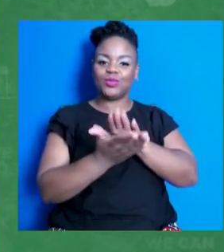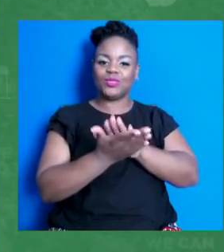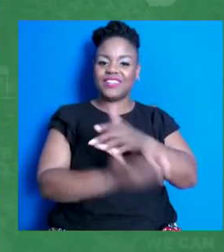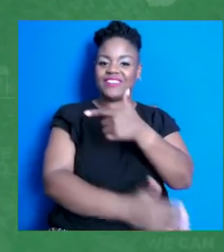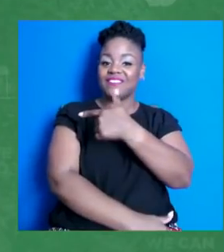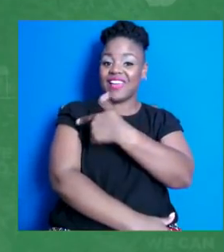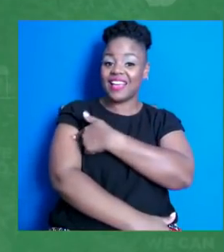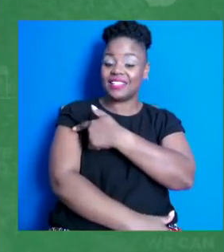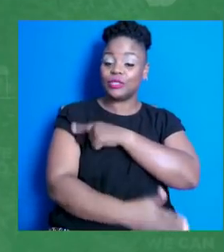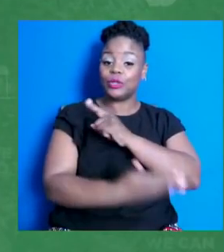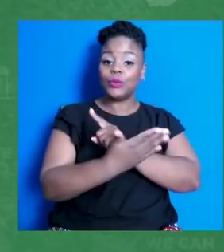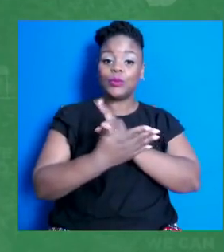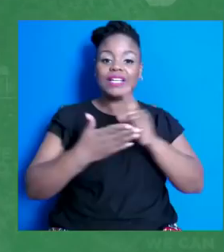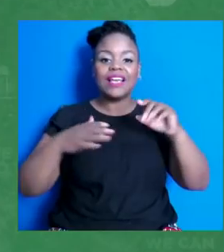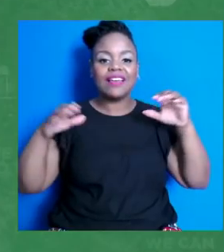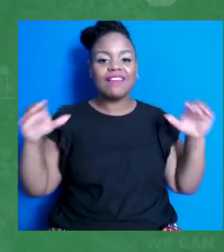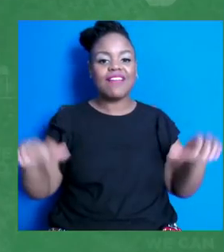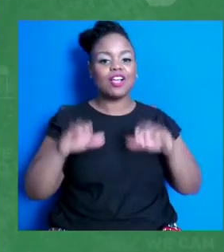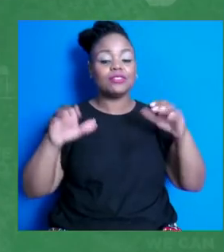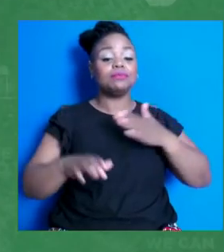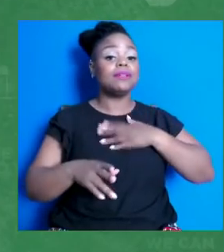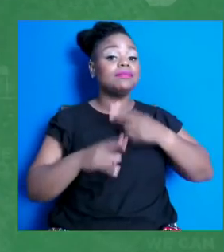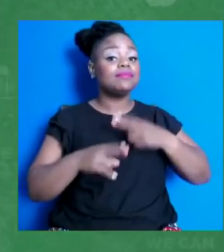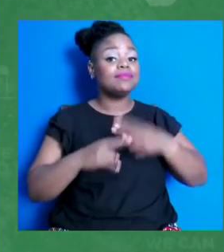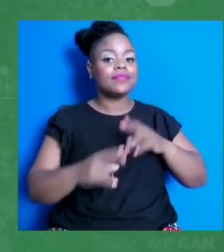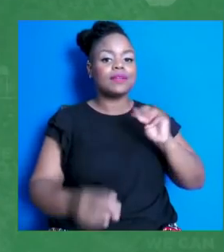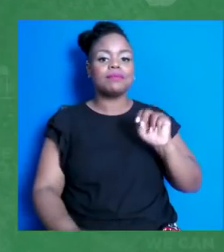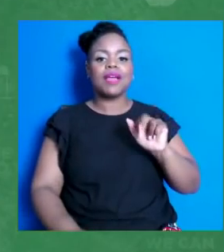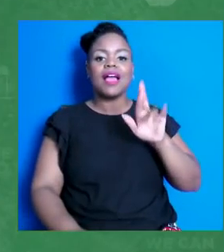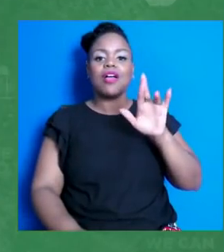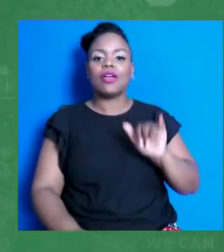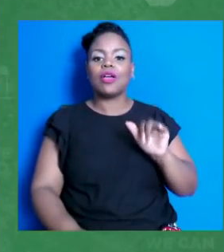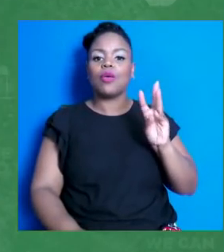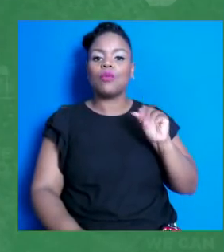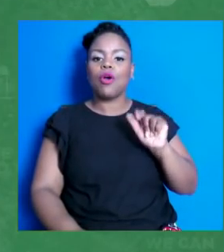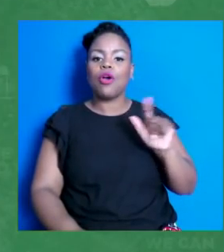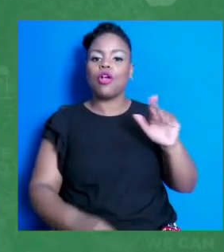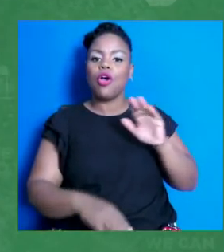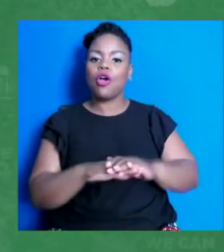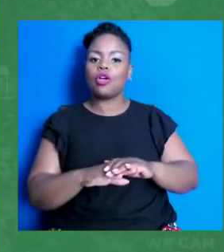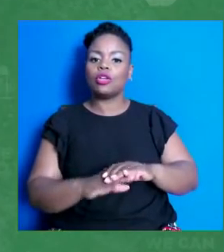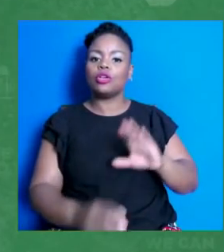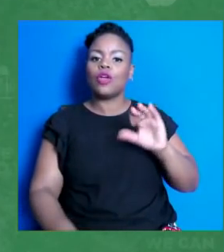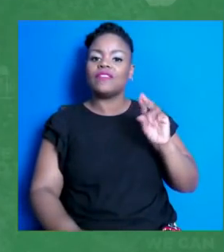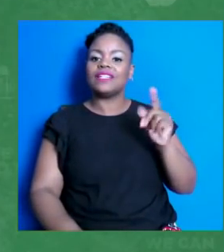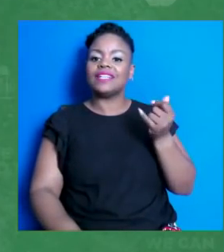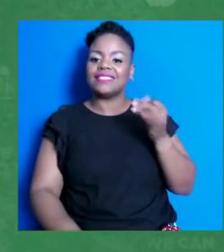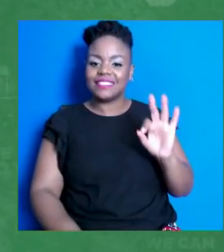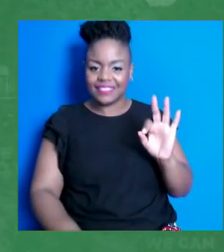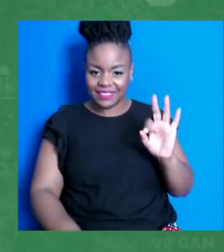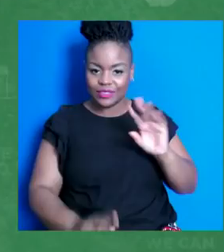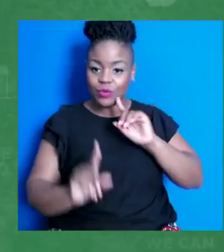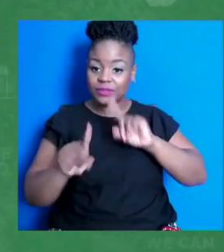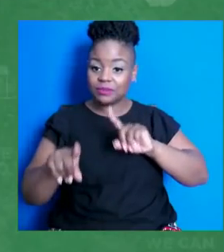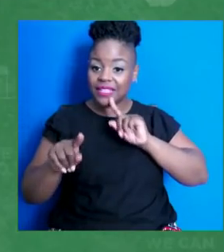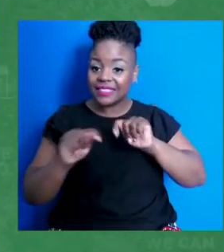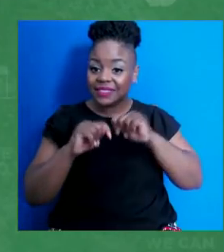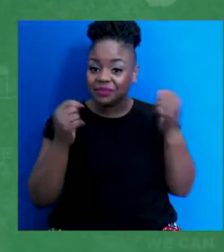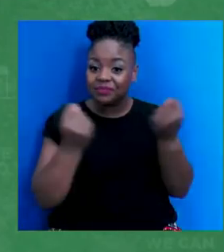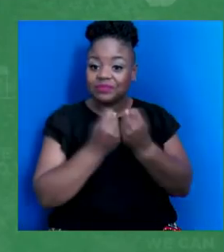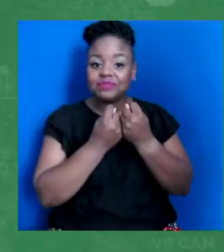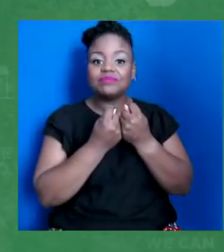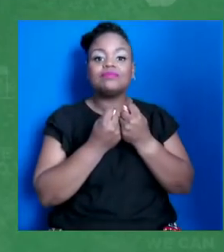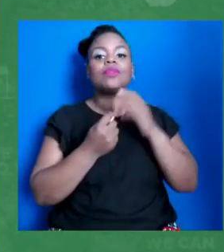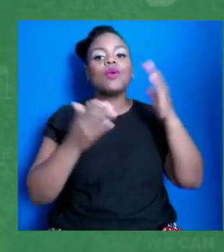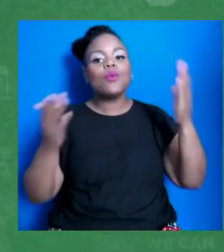is Mary Wall. I'm on the White House COVID-19 response team and I'm very excited to welcome you all here today. As you